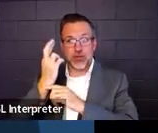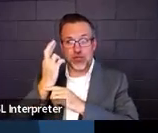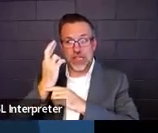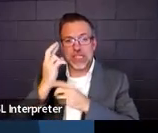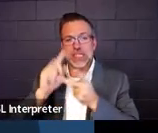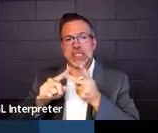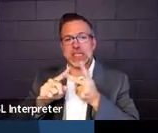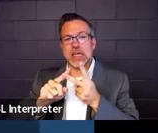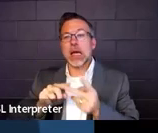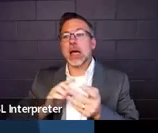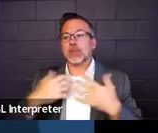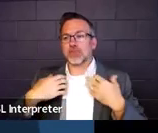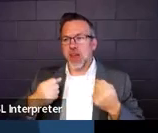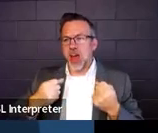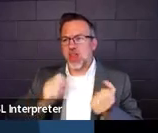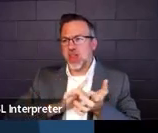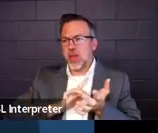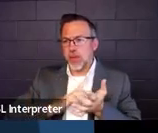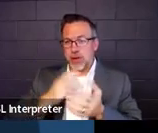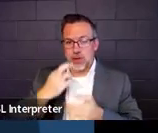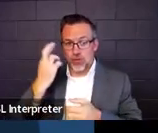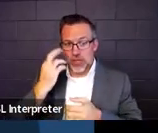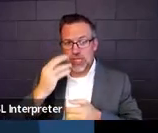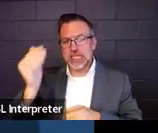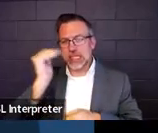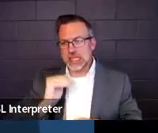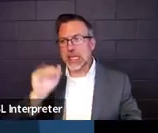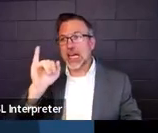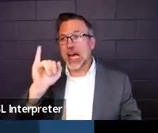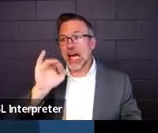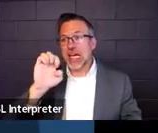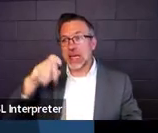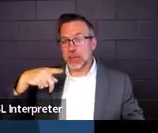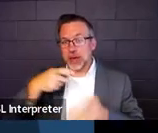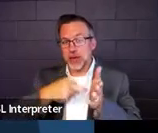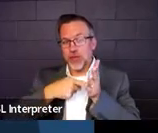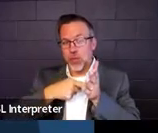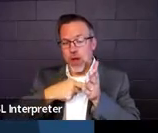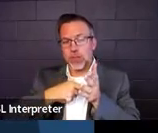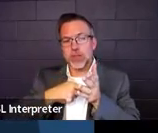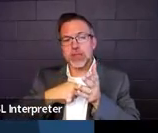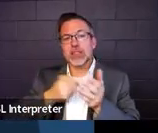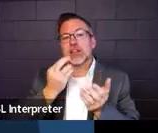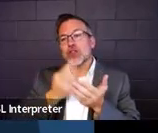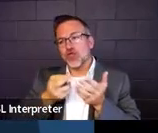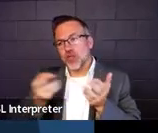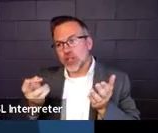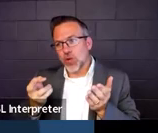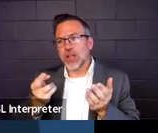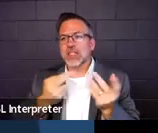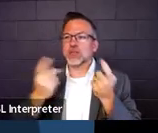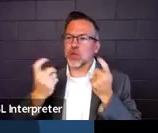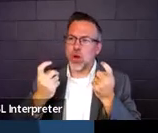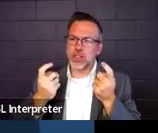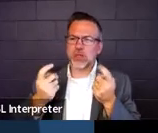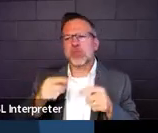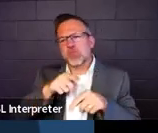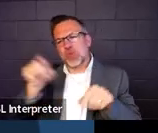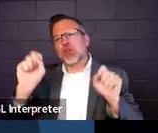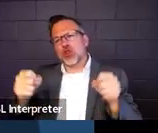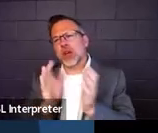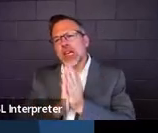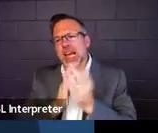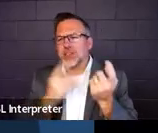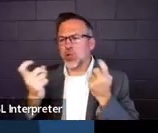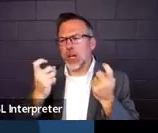then we'll talk about IEP documentation and resources and questions. Just interrupt with questions as we go.